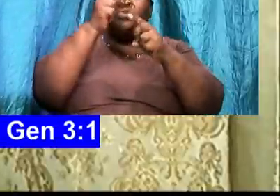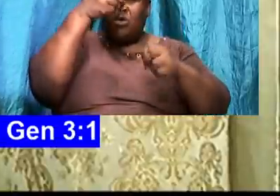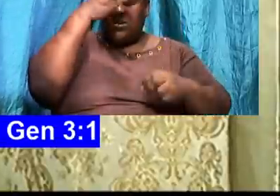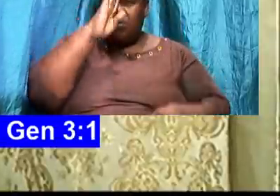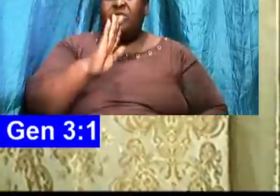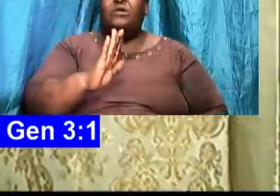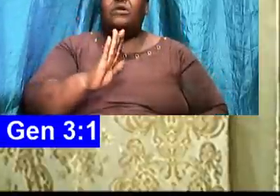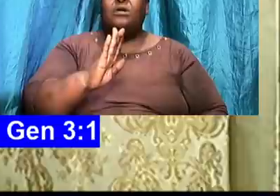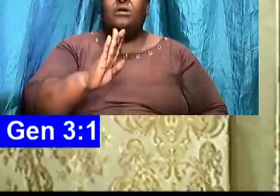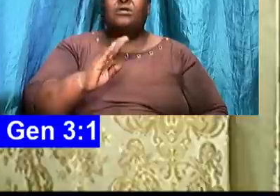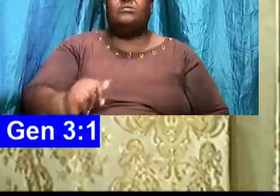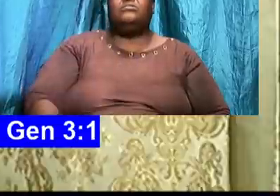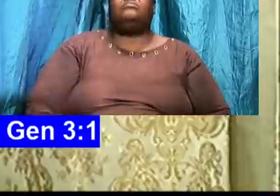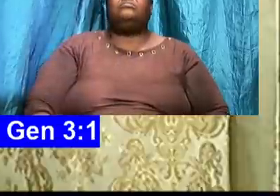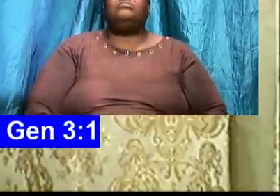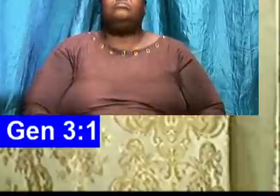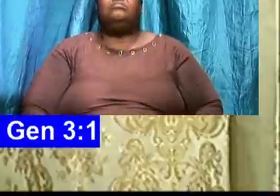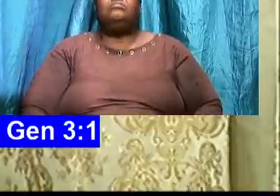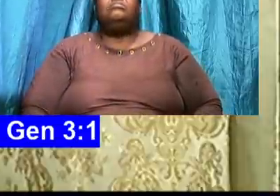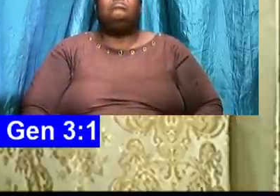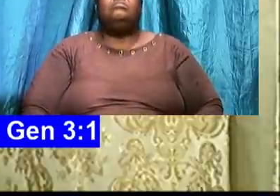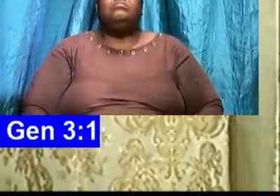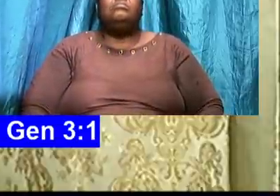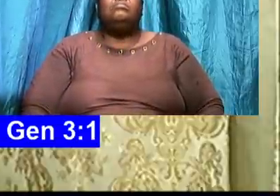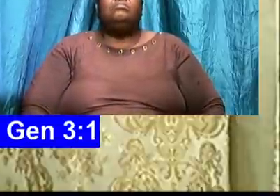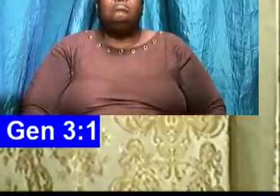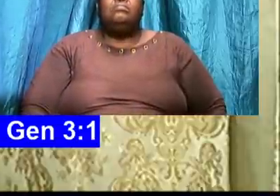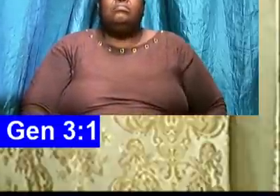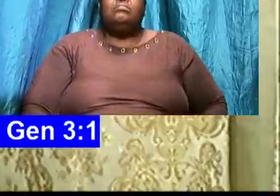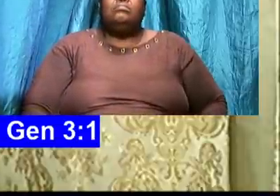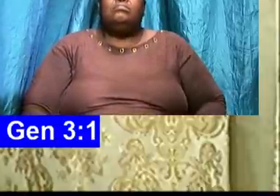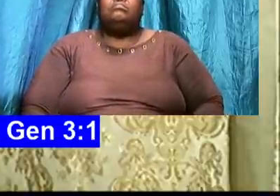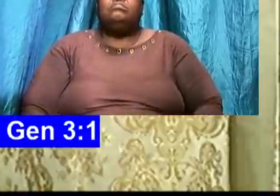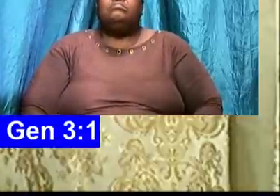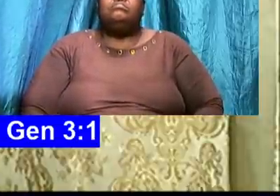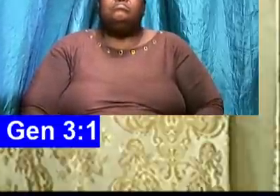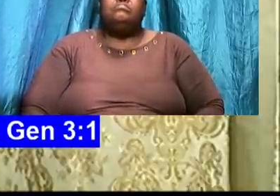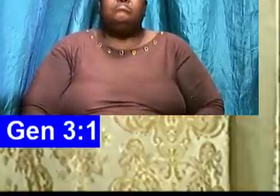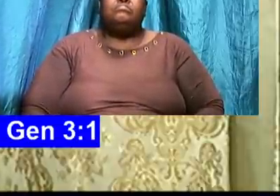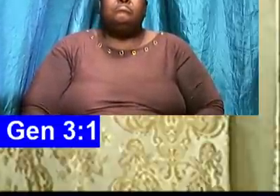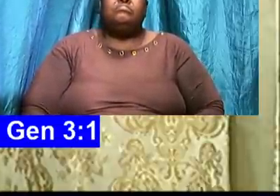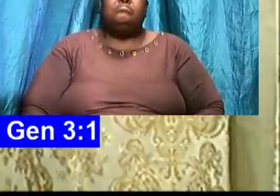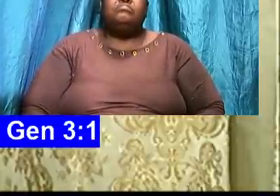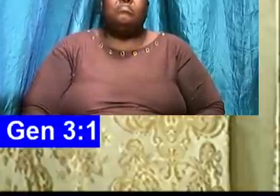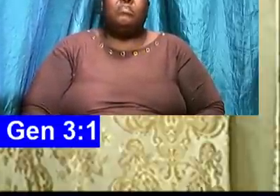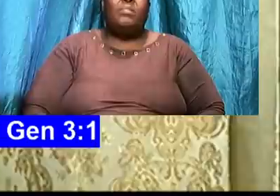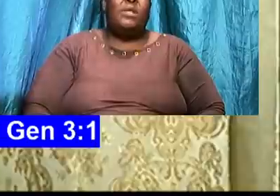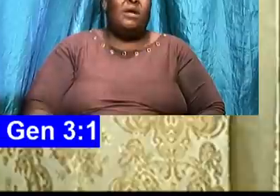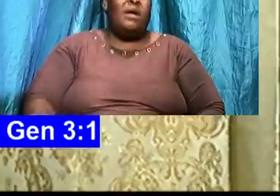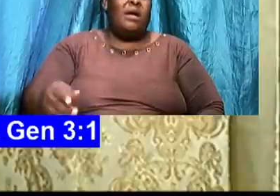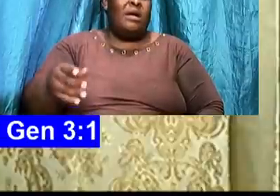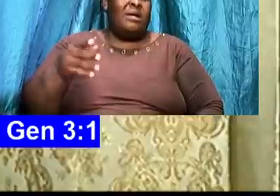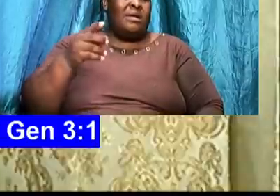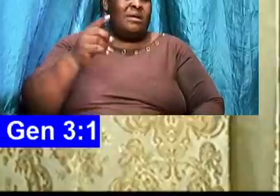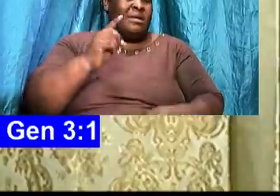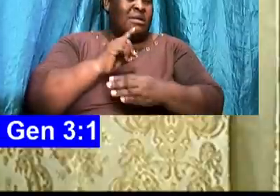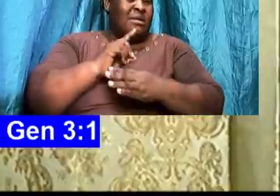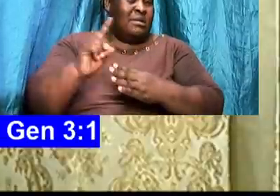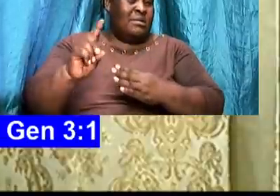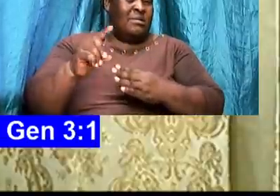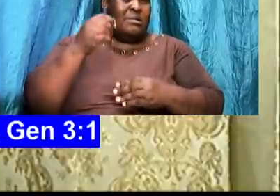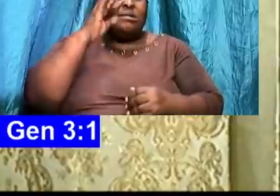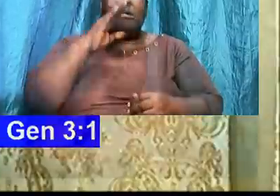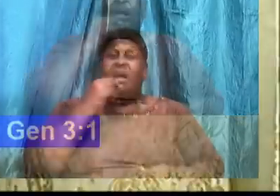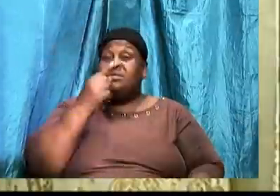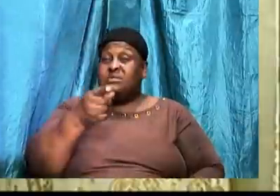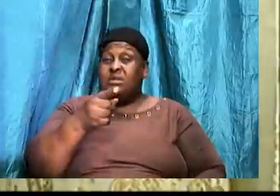accepted. Things. That should not be in the church. Did God really say. Killing is wrong. Wrong.